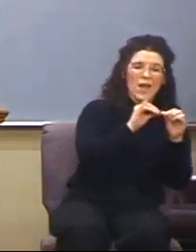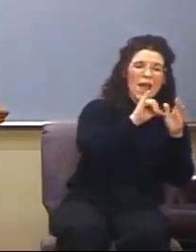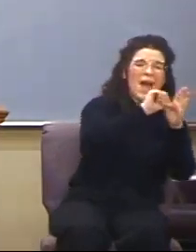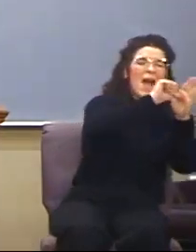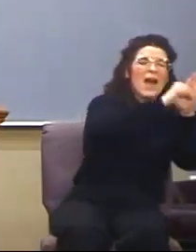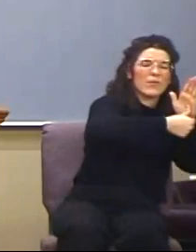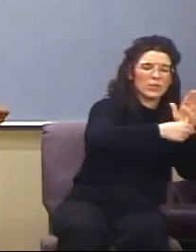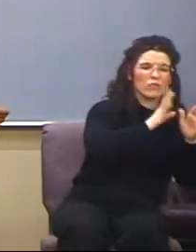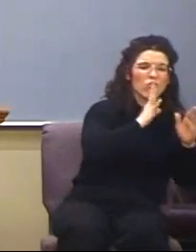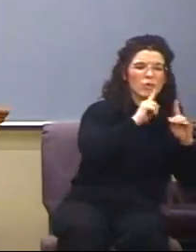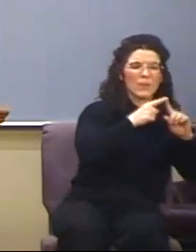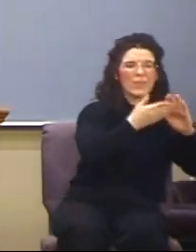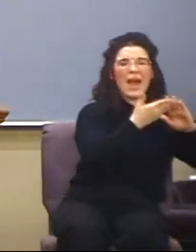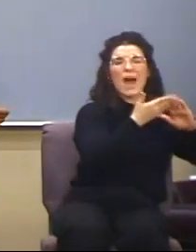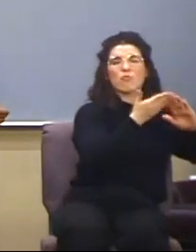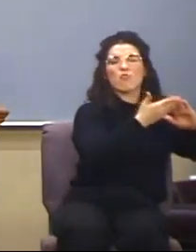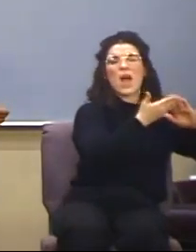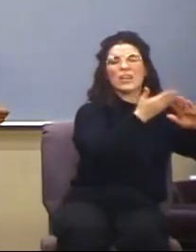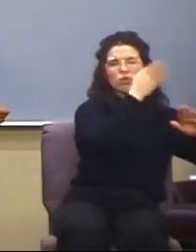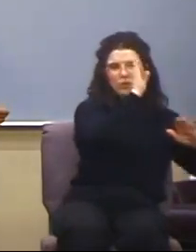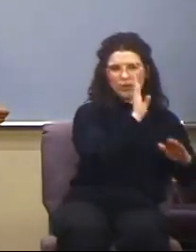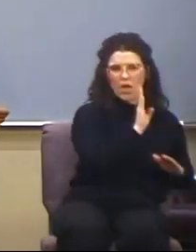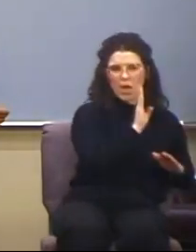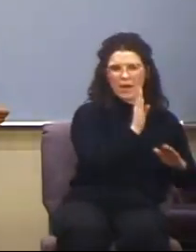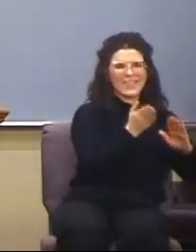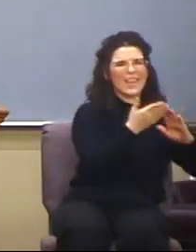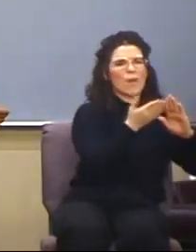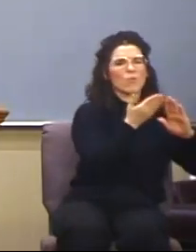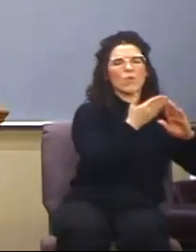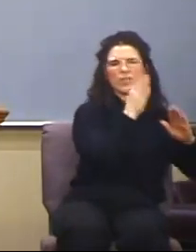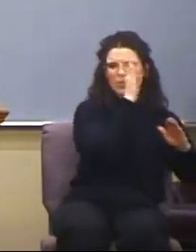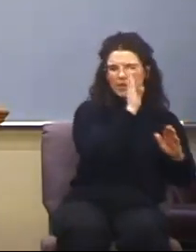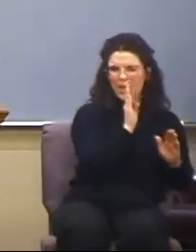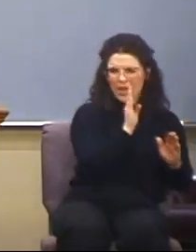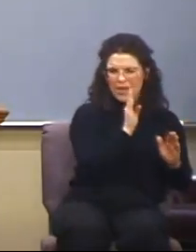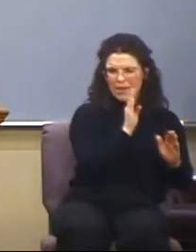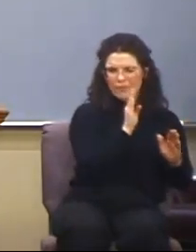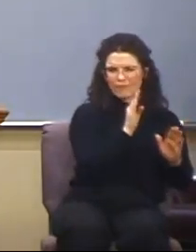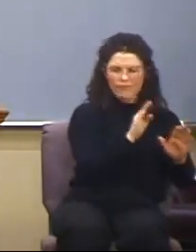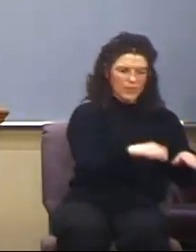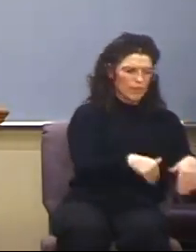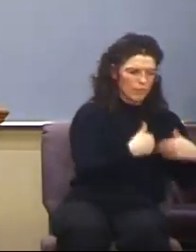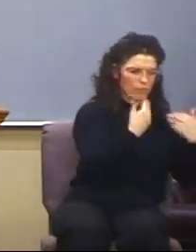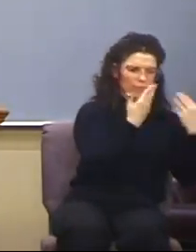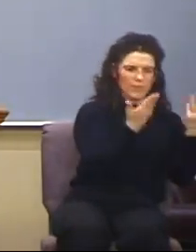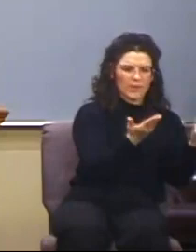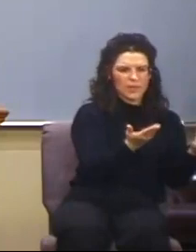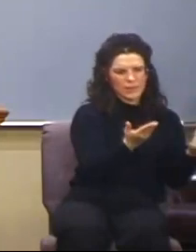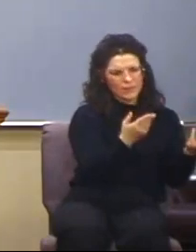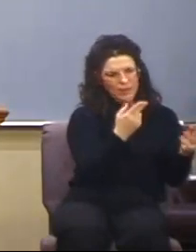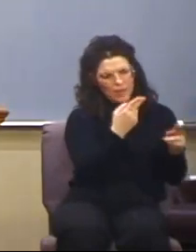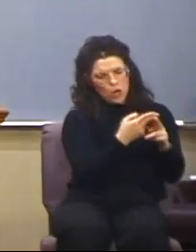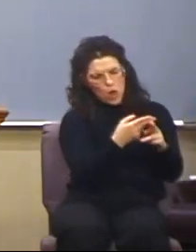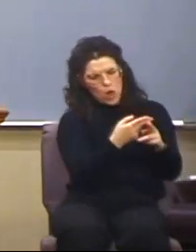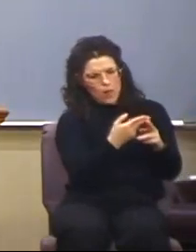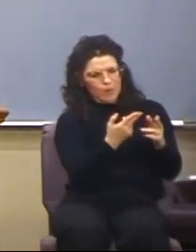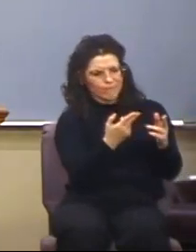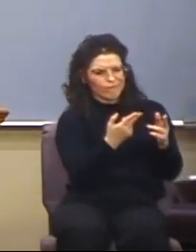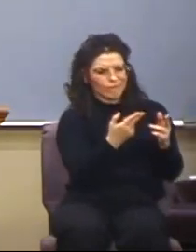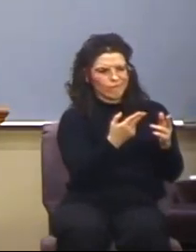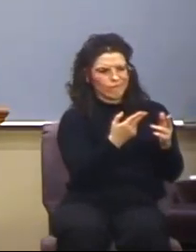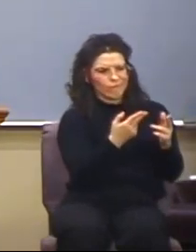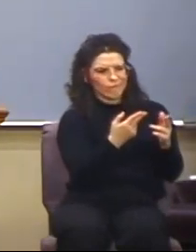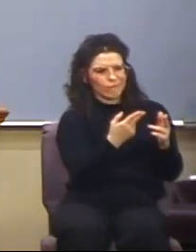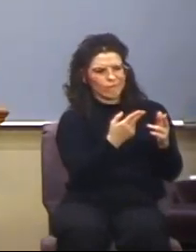operations of God. The operations of God provides the, if I can call it, the guidelines,